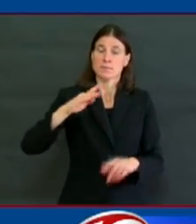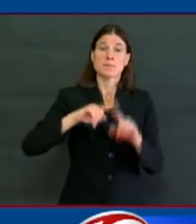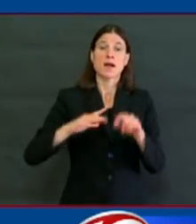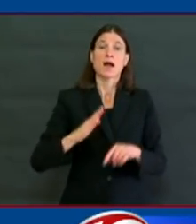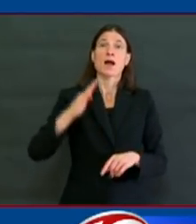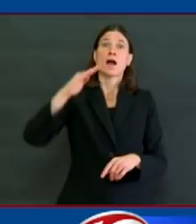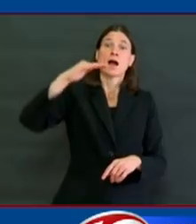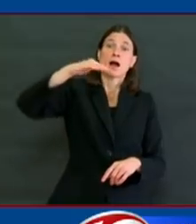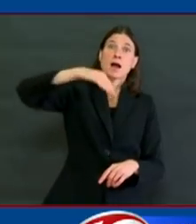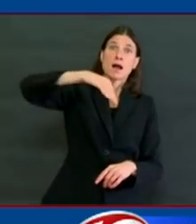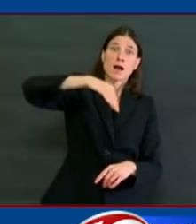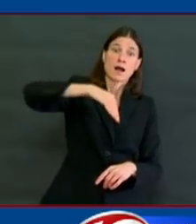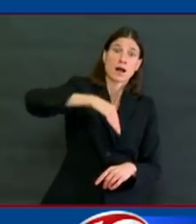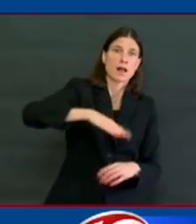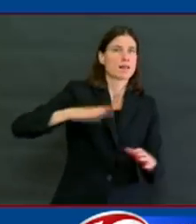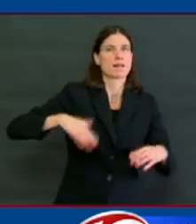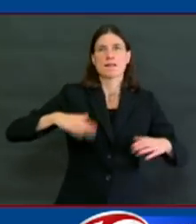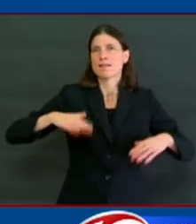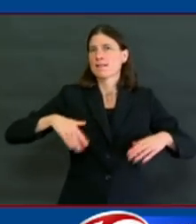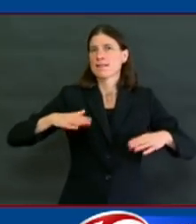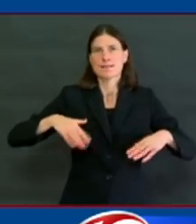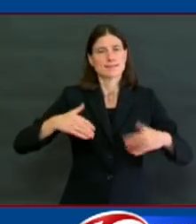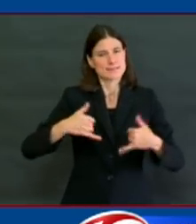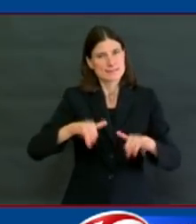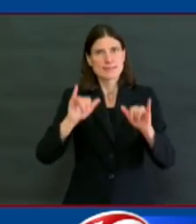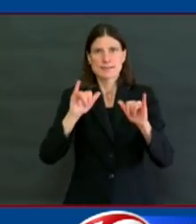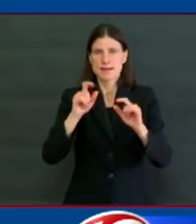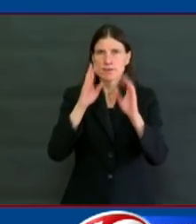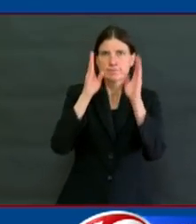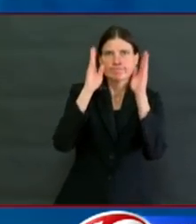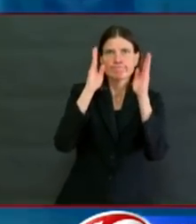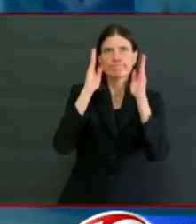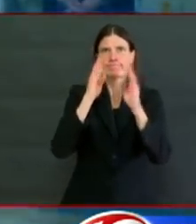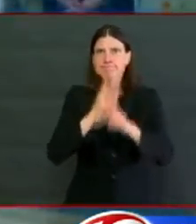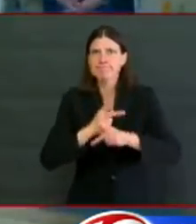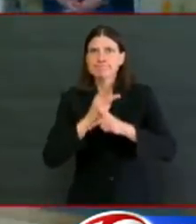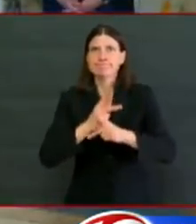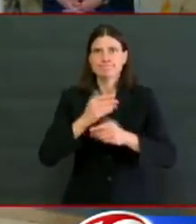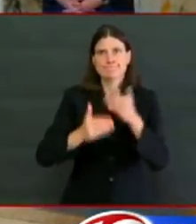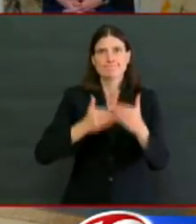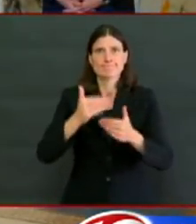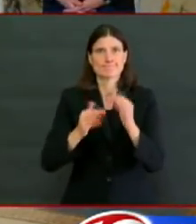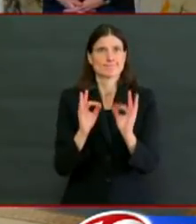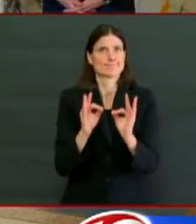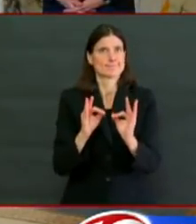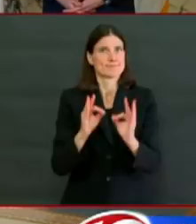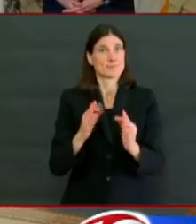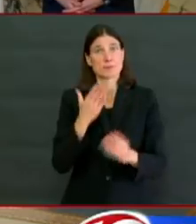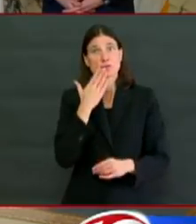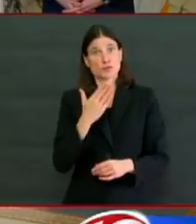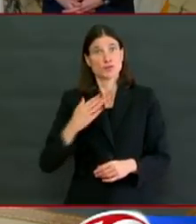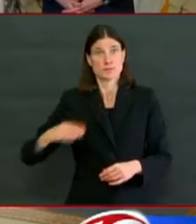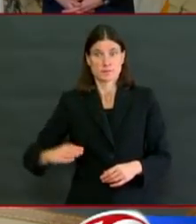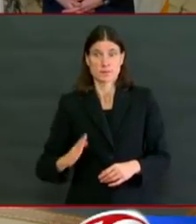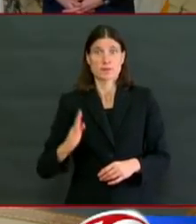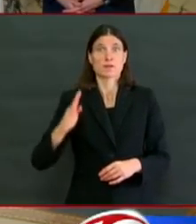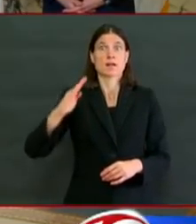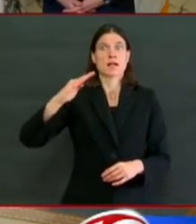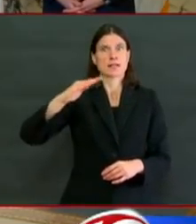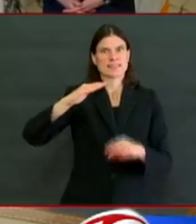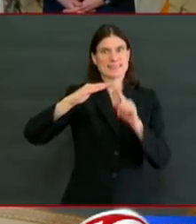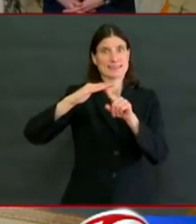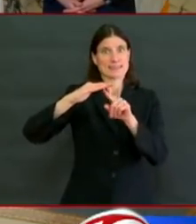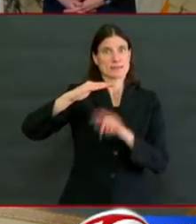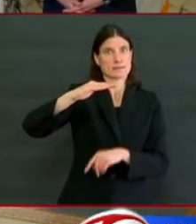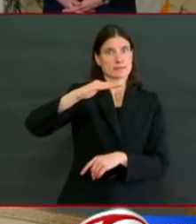we were, but we'll take the plateau. You know, we're not out of the woods, certainly not out of the